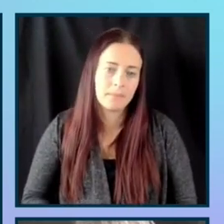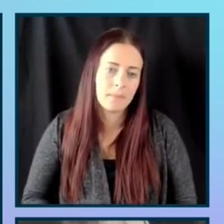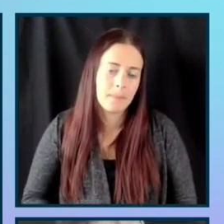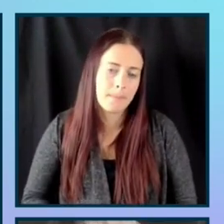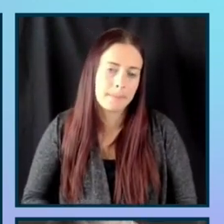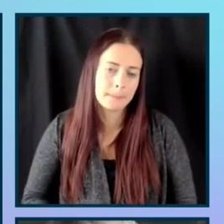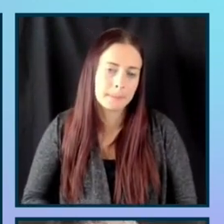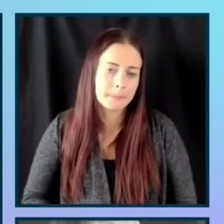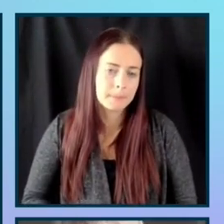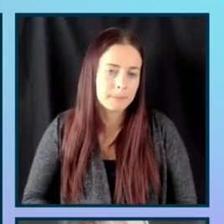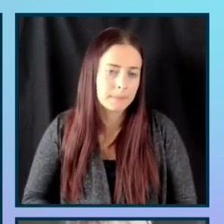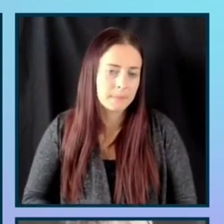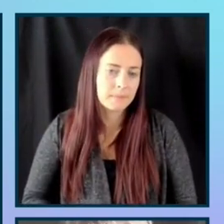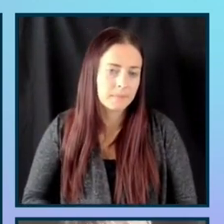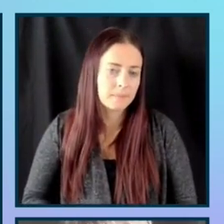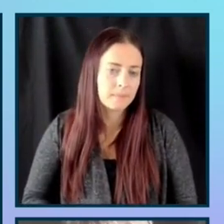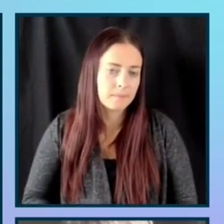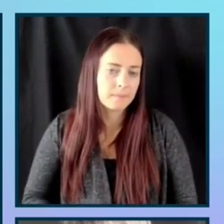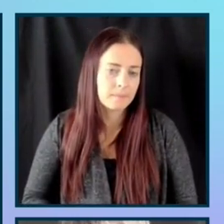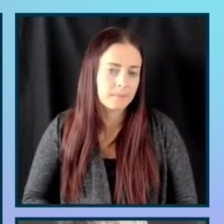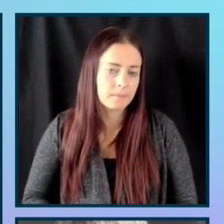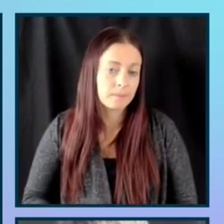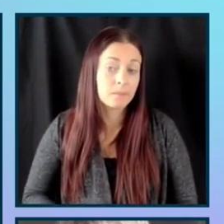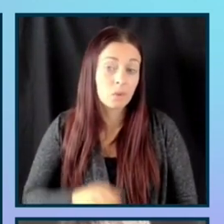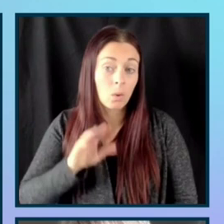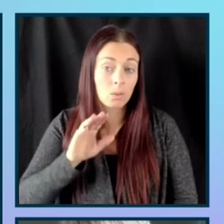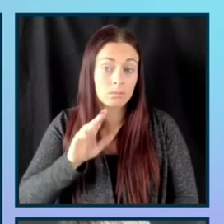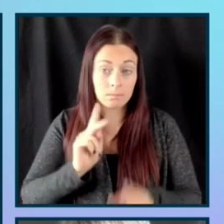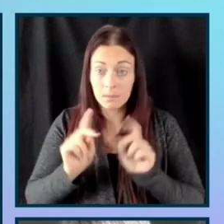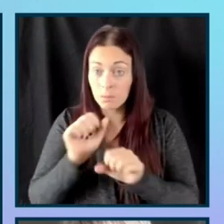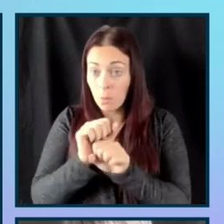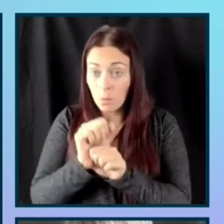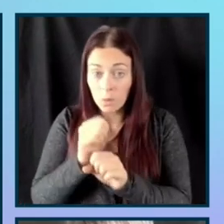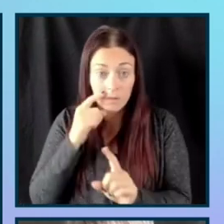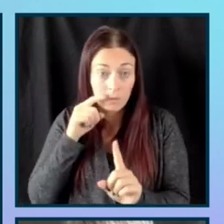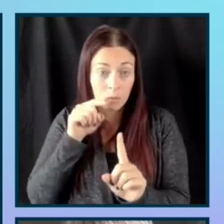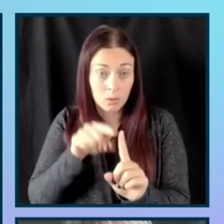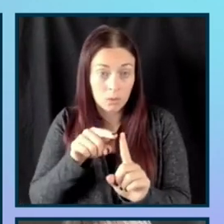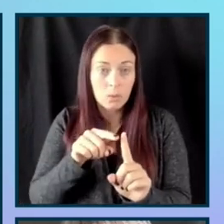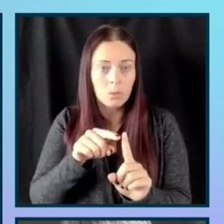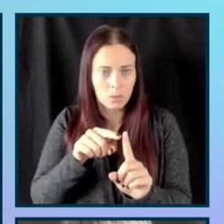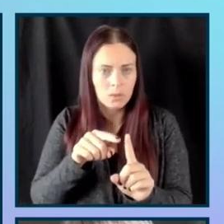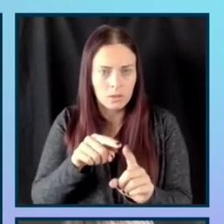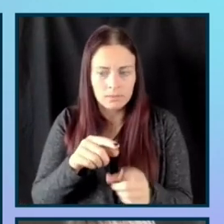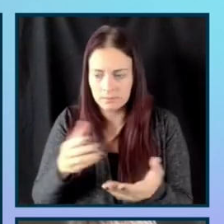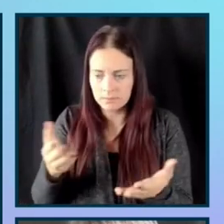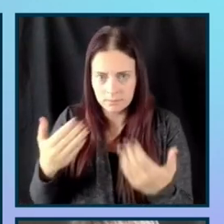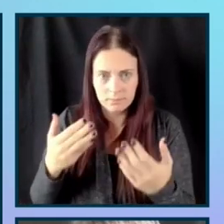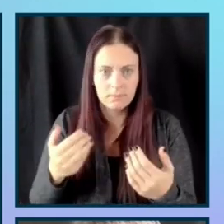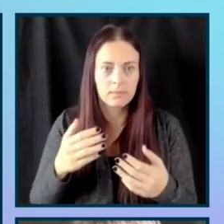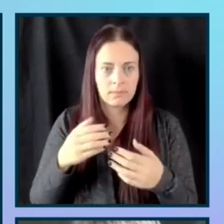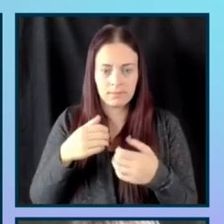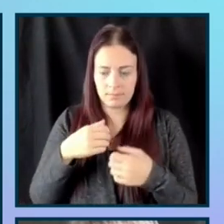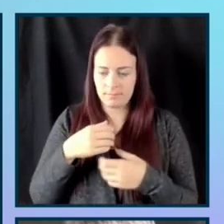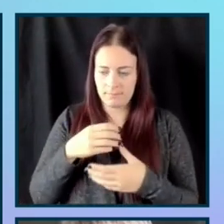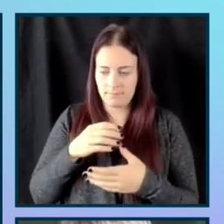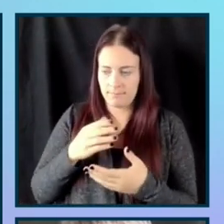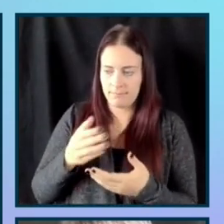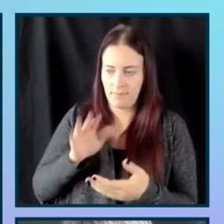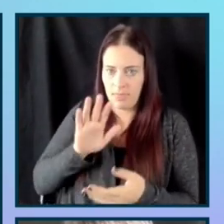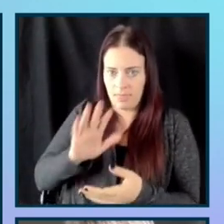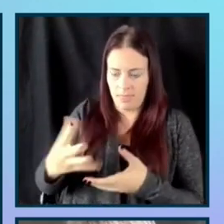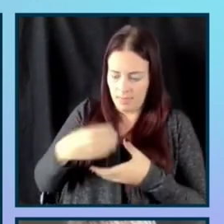They're awesome. So leverage your employees to help making inclusive products. So look at, um, folks that you do